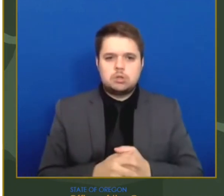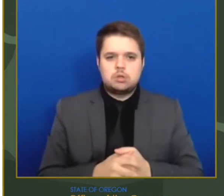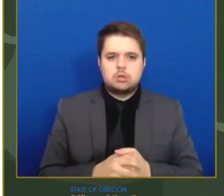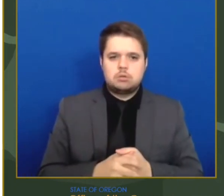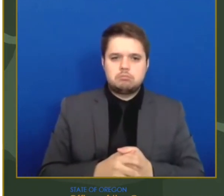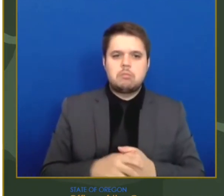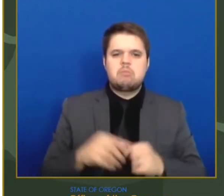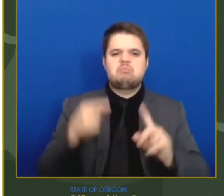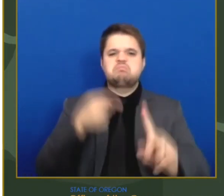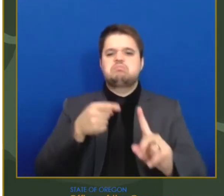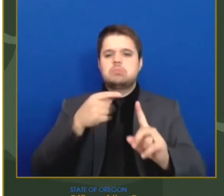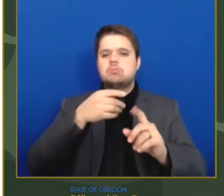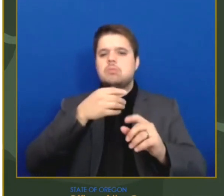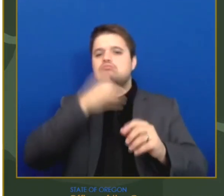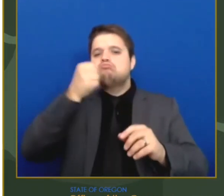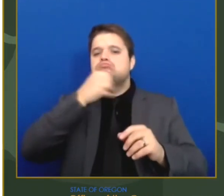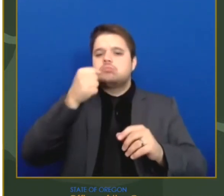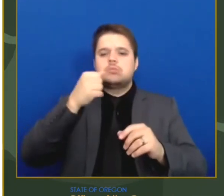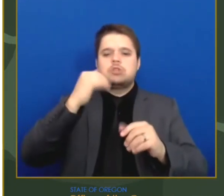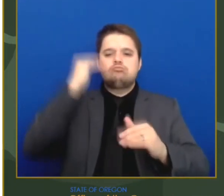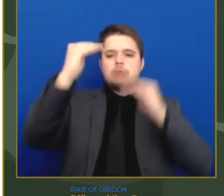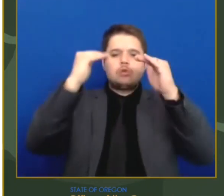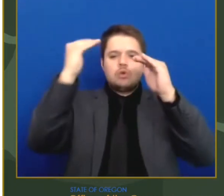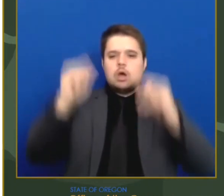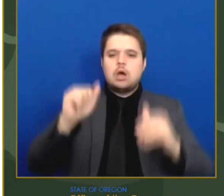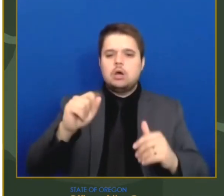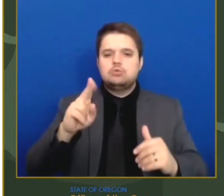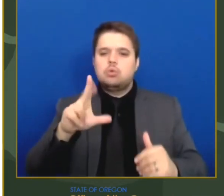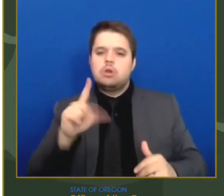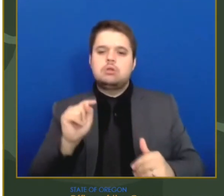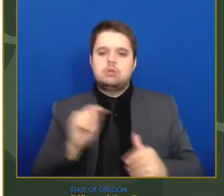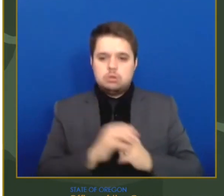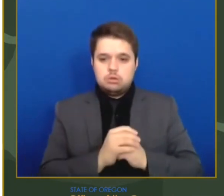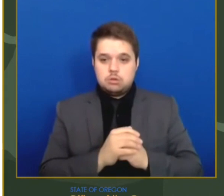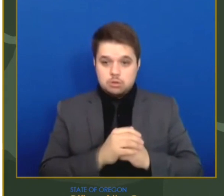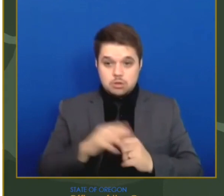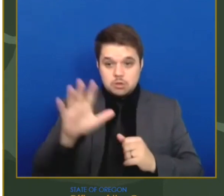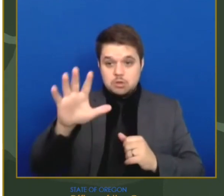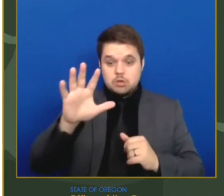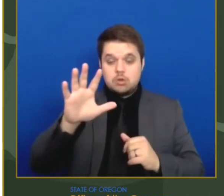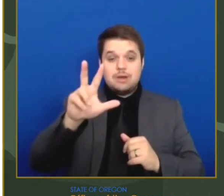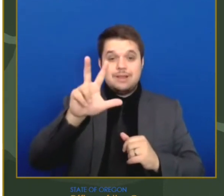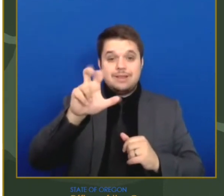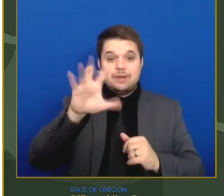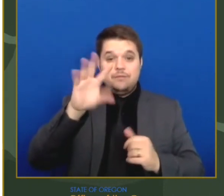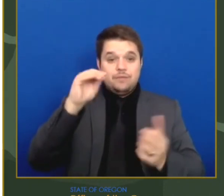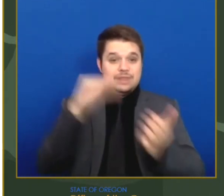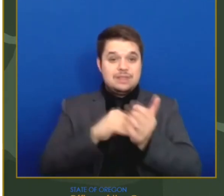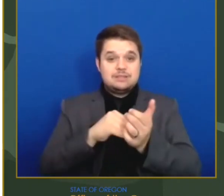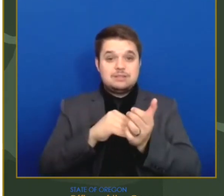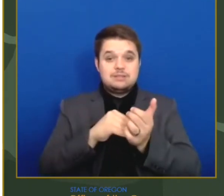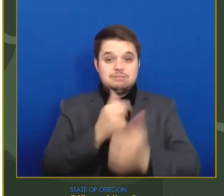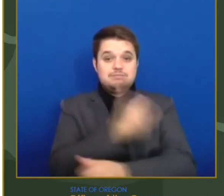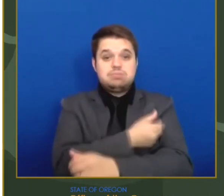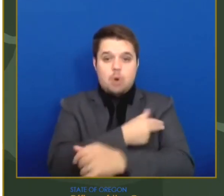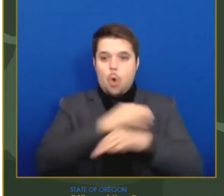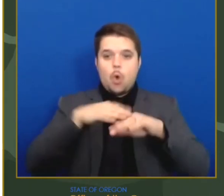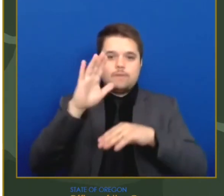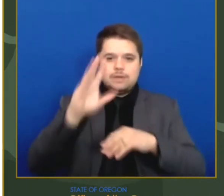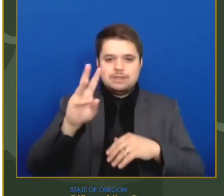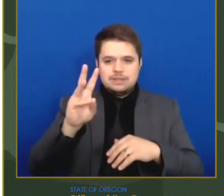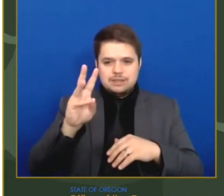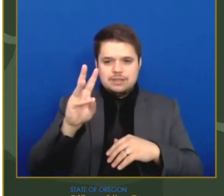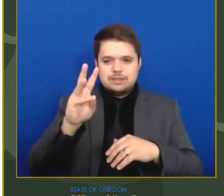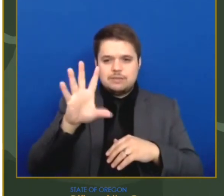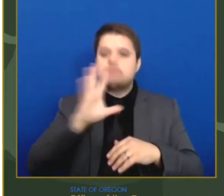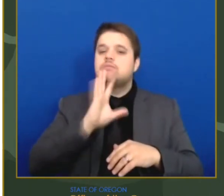,830 adults over 65. That's 47% of seniors. As this slide shows, we vaccinated six in